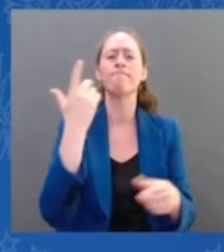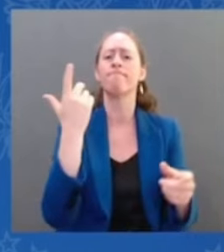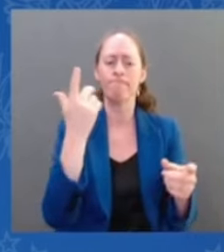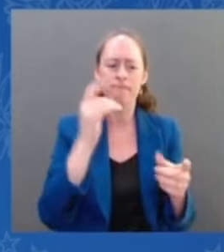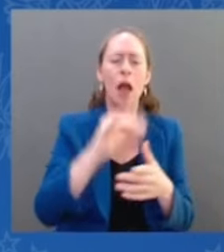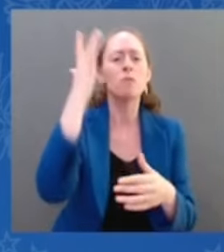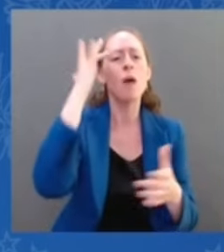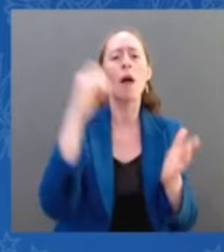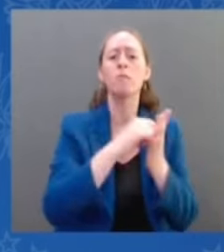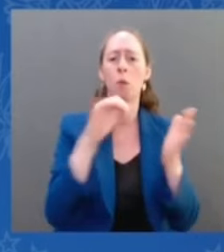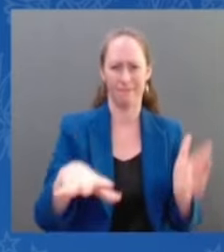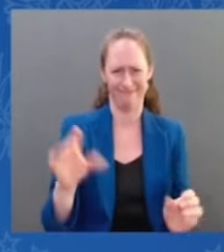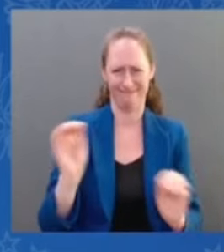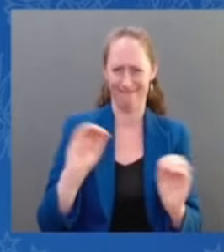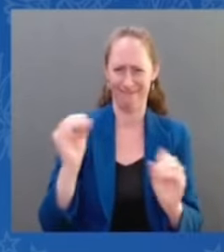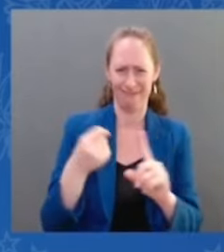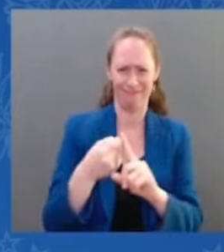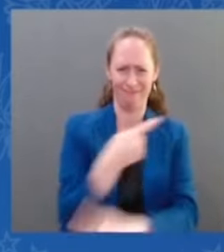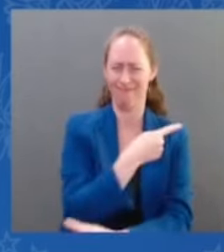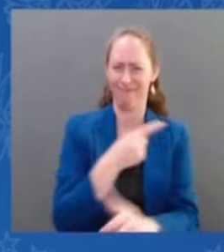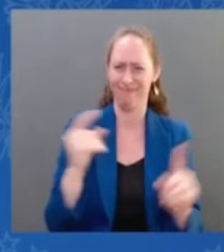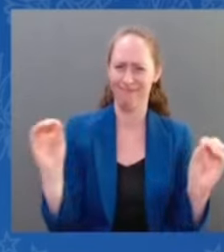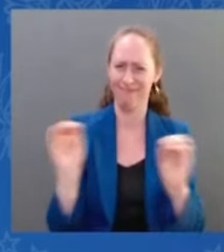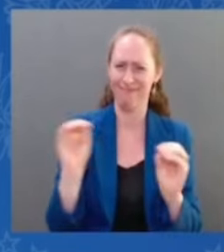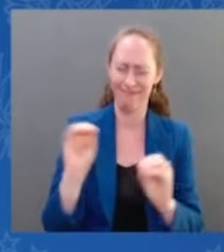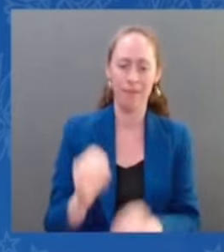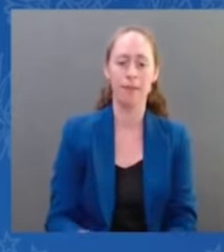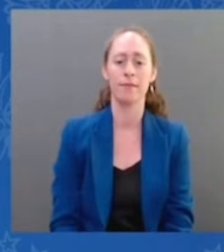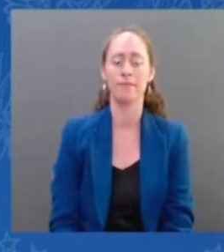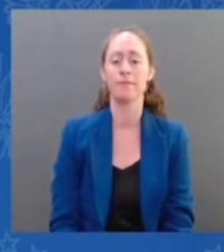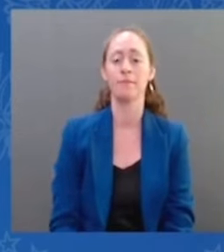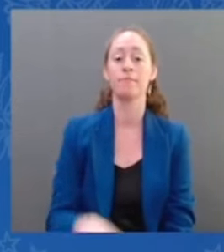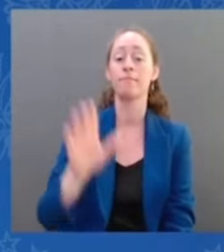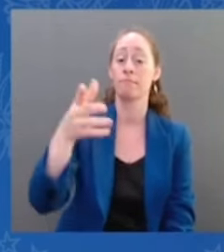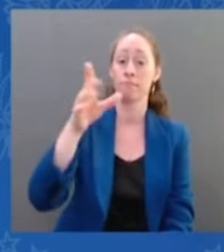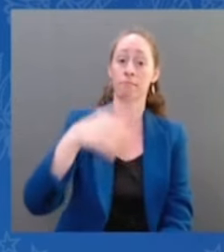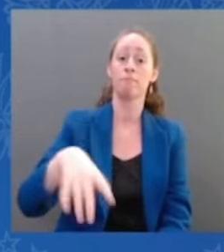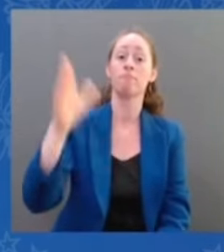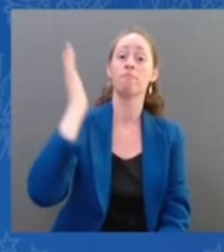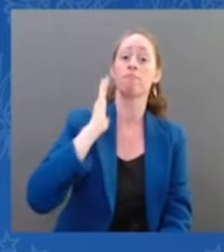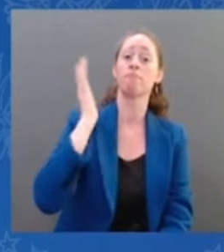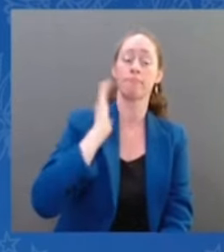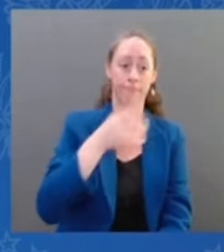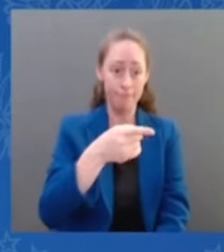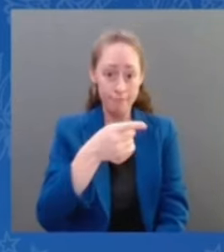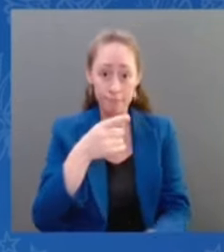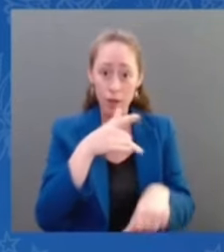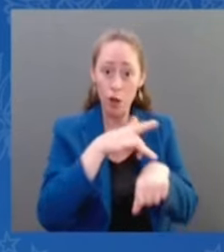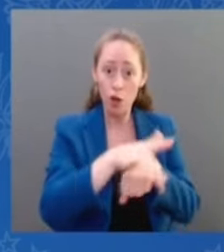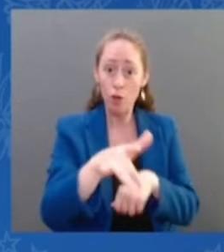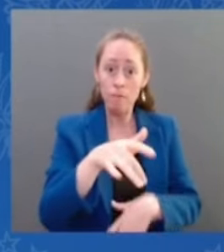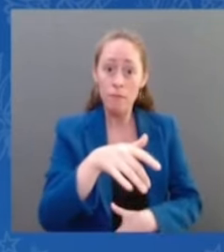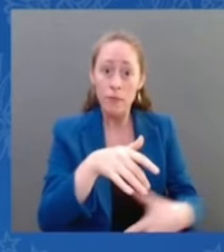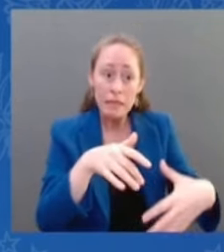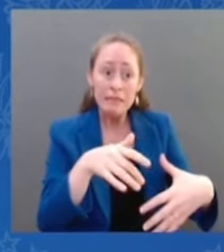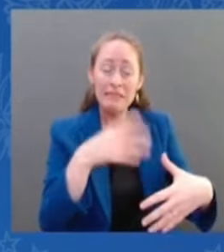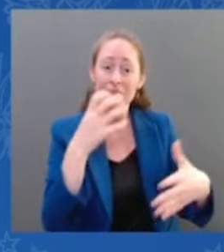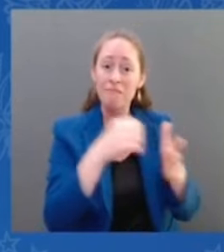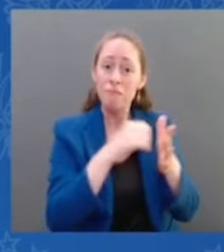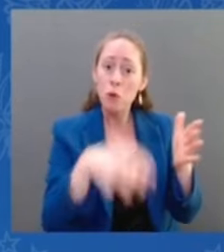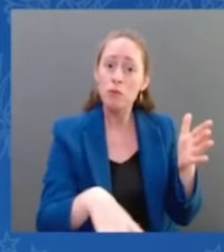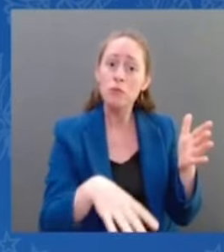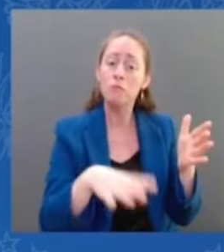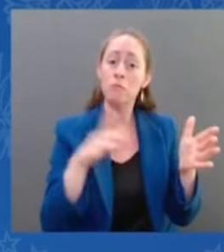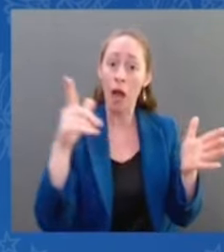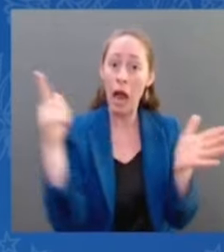viability line drawn by Roe. But the Dobbs majority ignores that fact. And the Dobbs majority ignores that